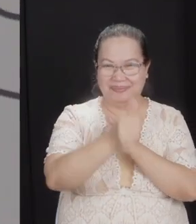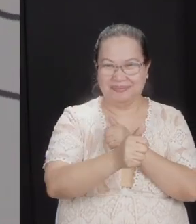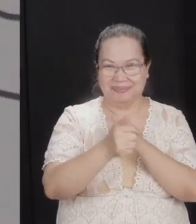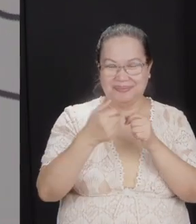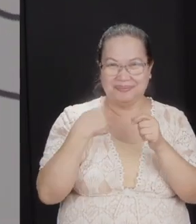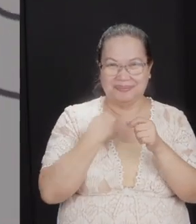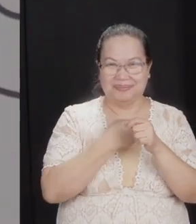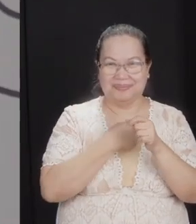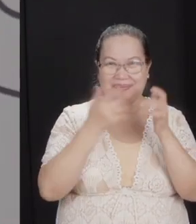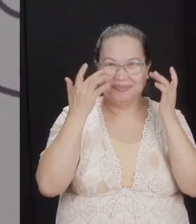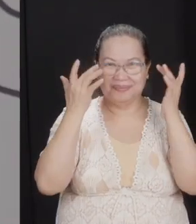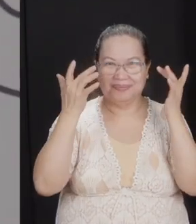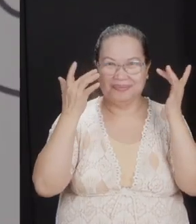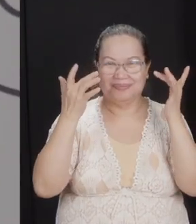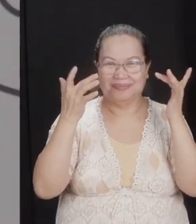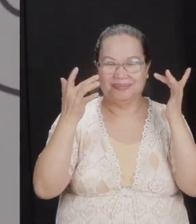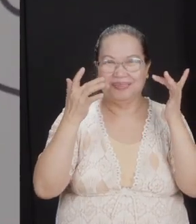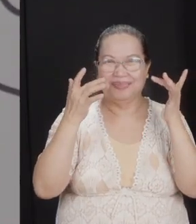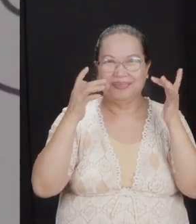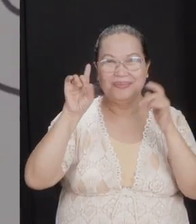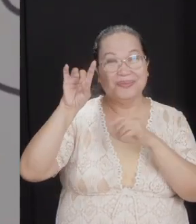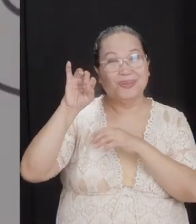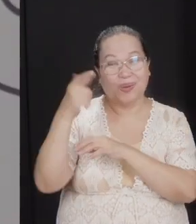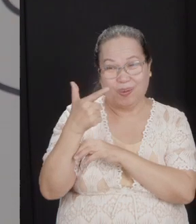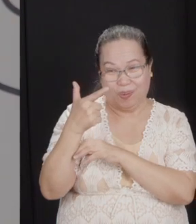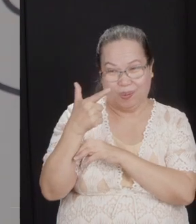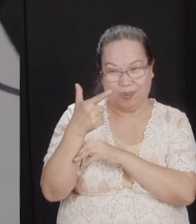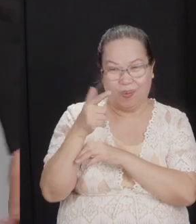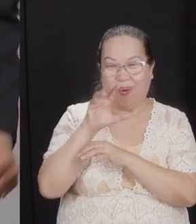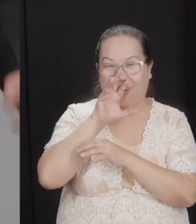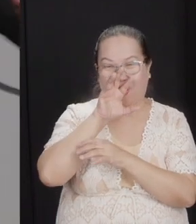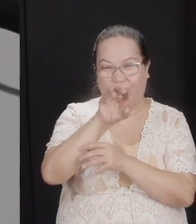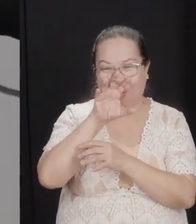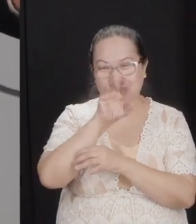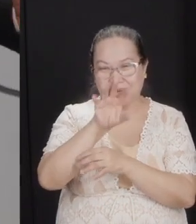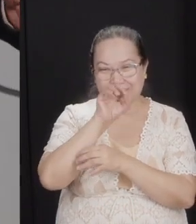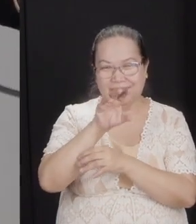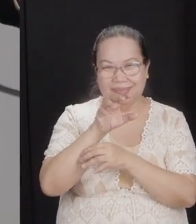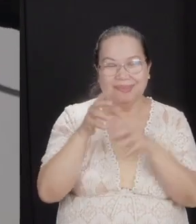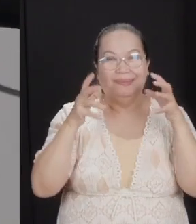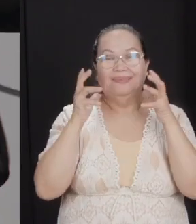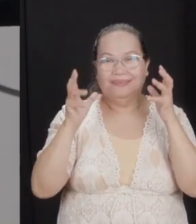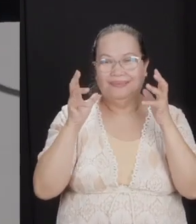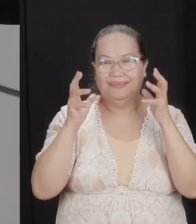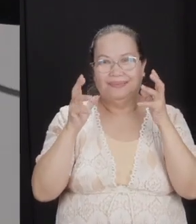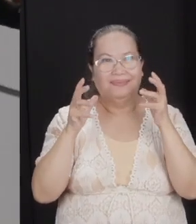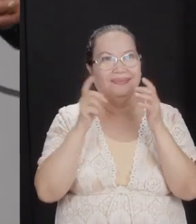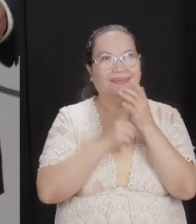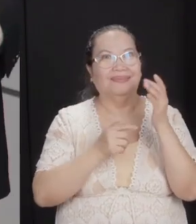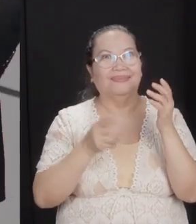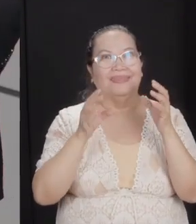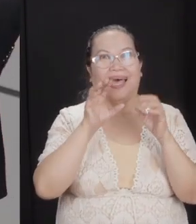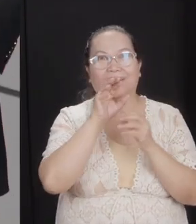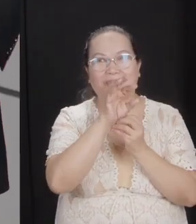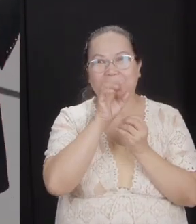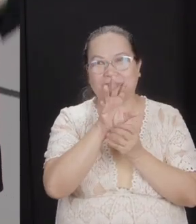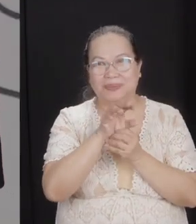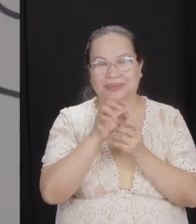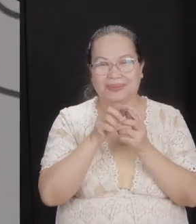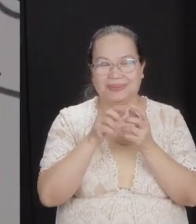loud Labrador retriever? You know, when he barked, I sometimes tempted to, what is stark barking about?